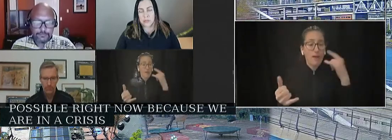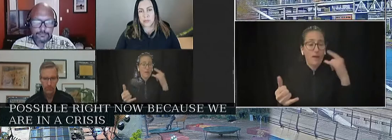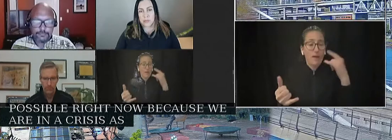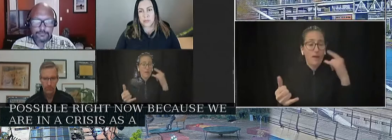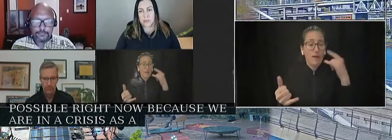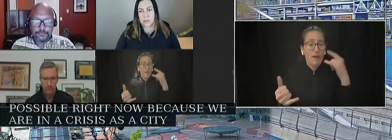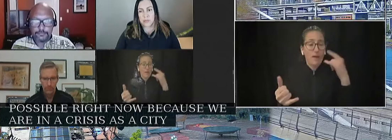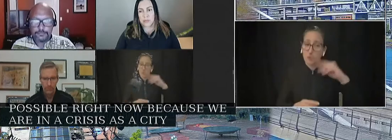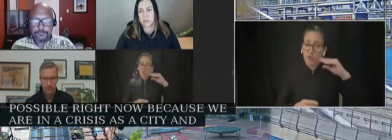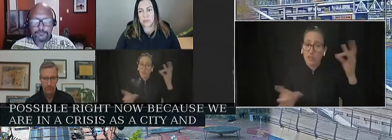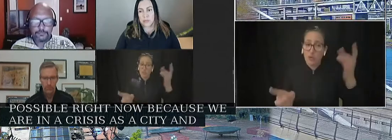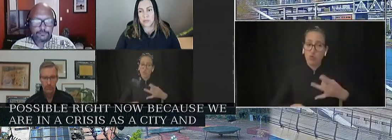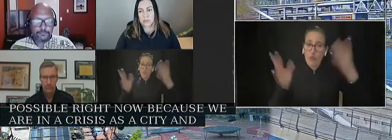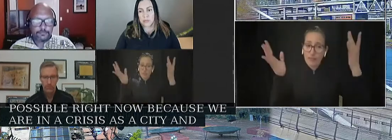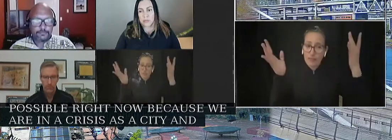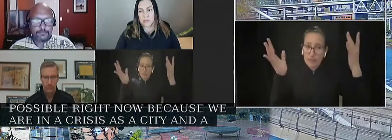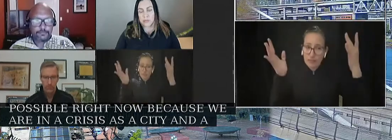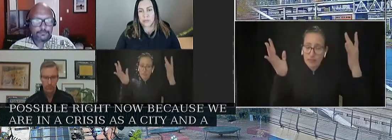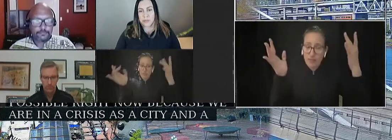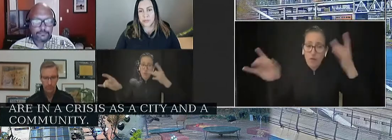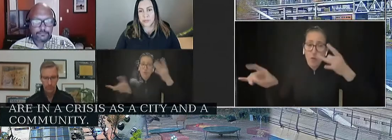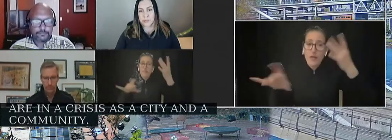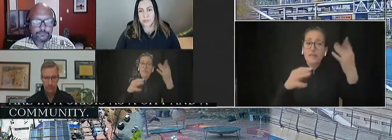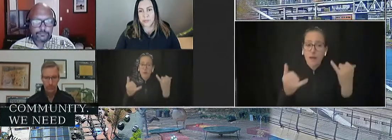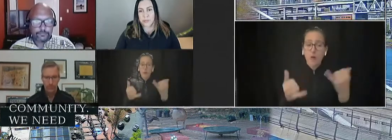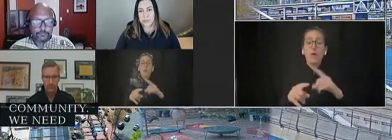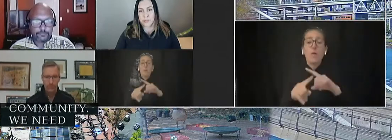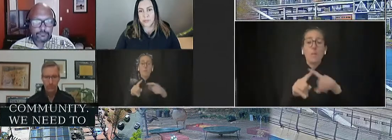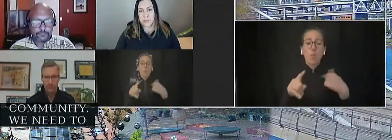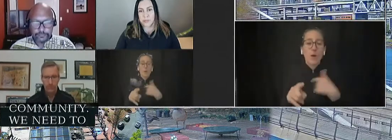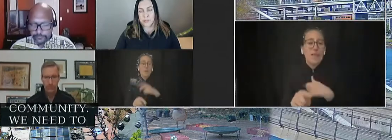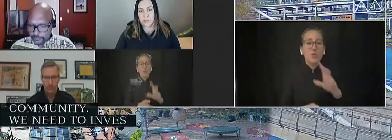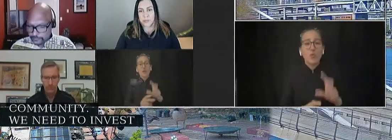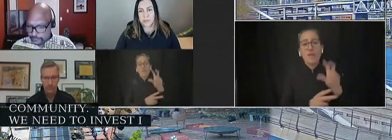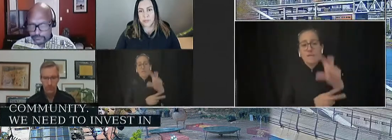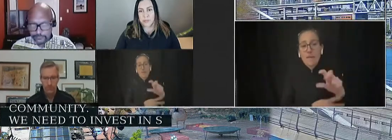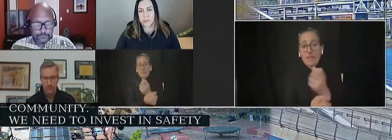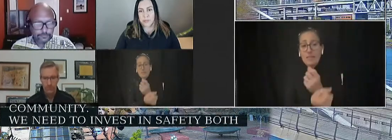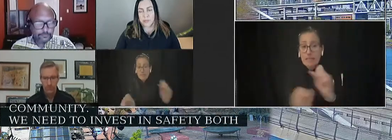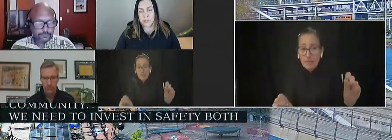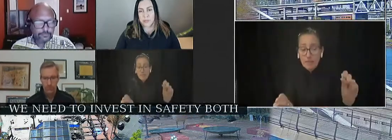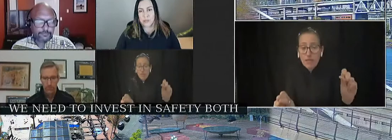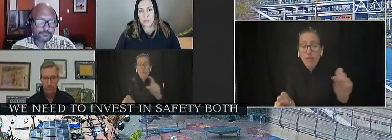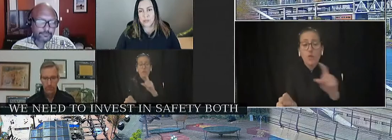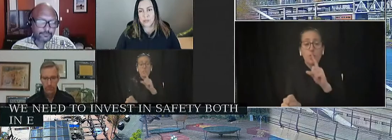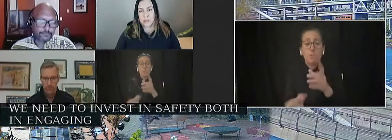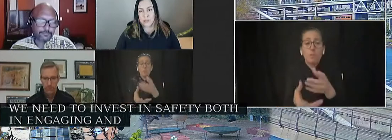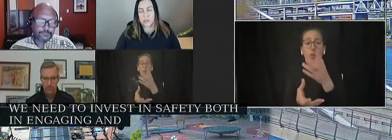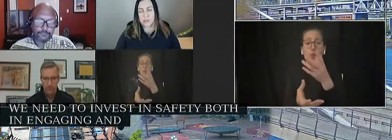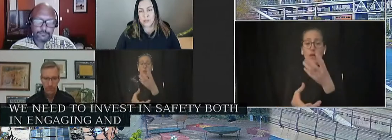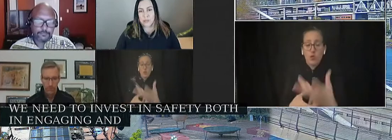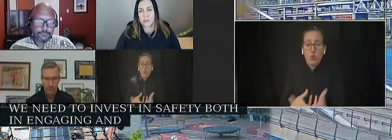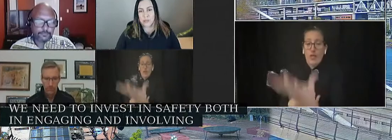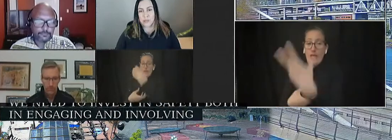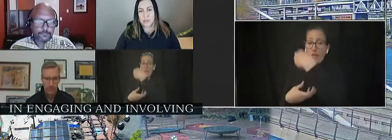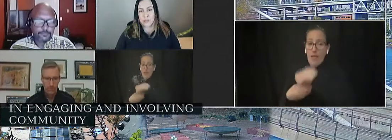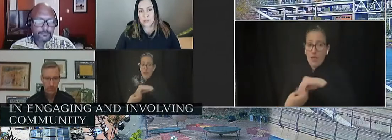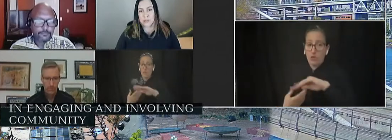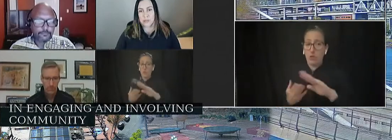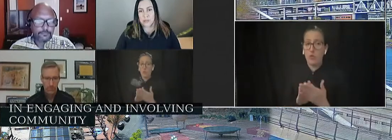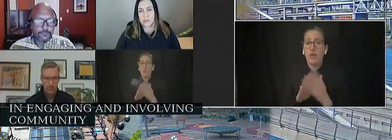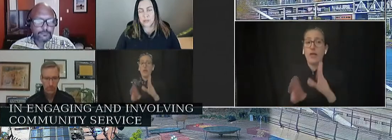a community. We need to invest in safety both in engaging and involving community services and community